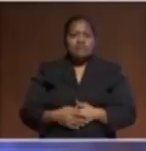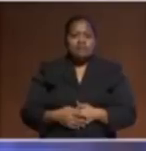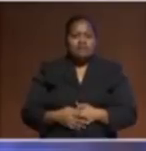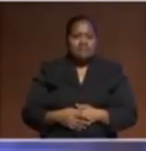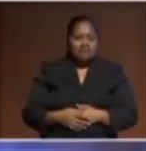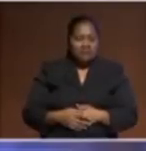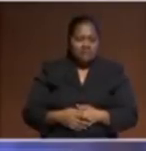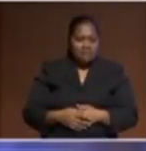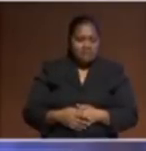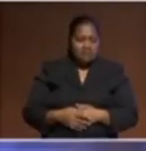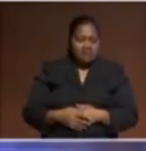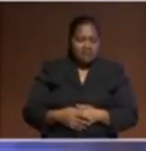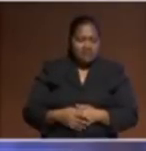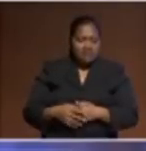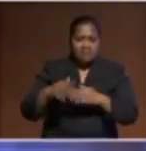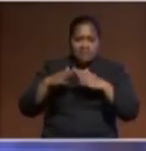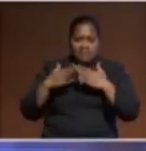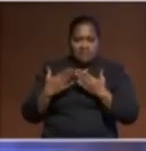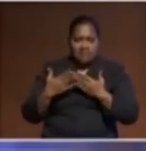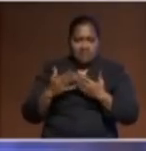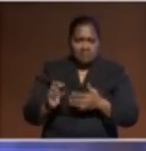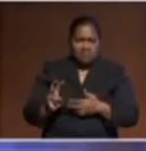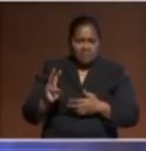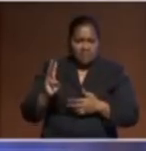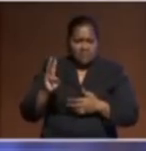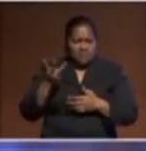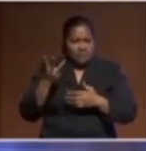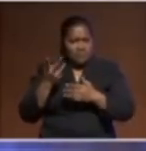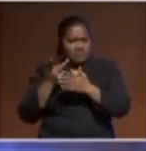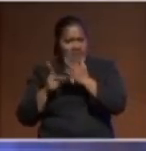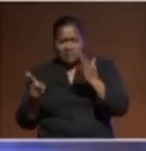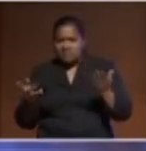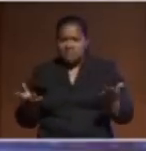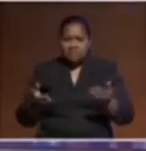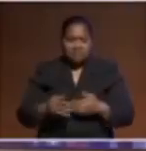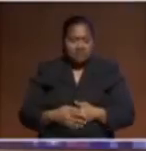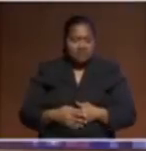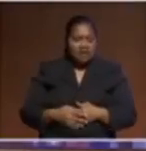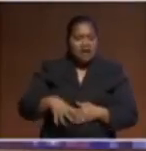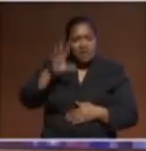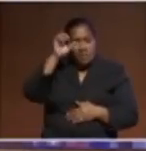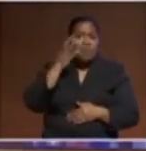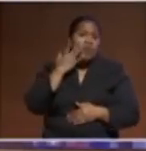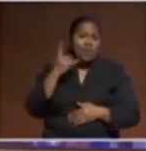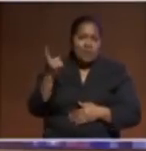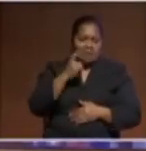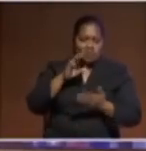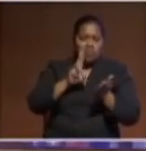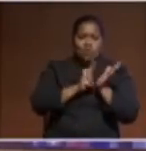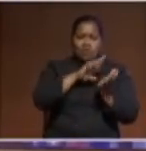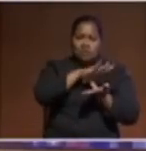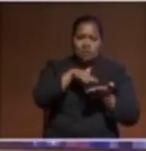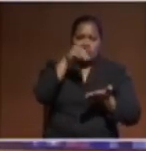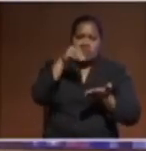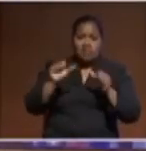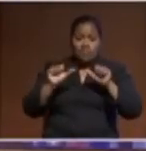fifth forum leaders meeting? Maybe the third face-to-face? Face-to-face. Face-to-face. I do remember when you came to Nauru and the president sang to you.